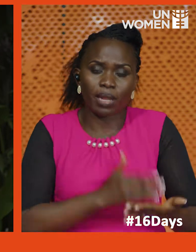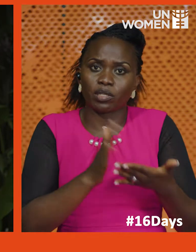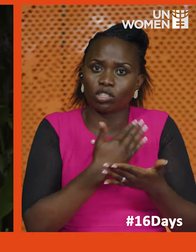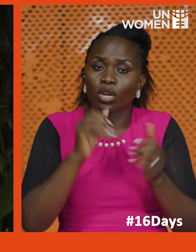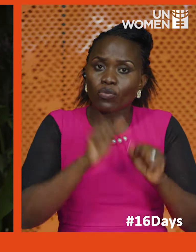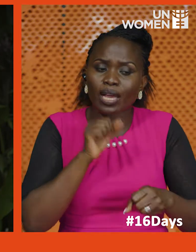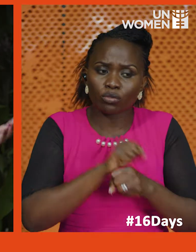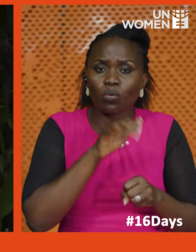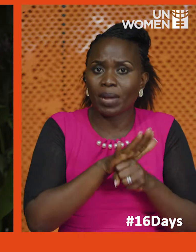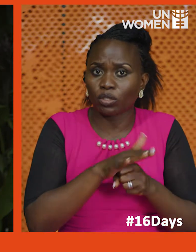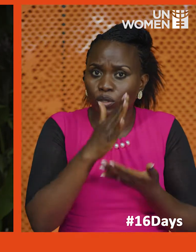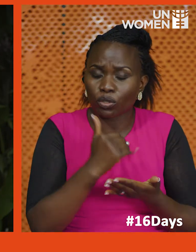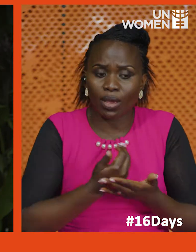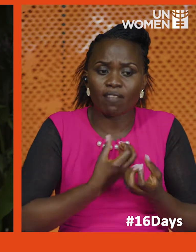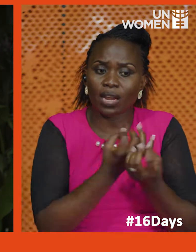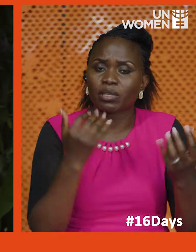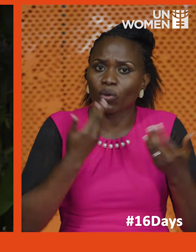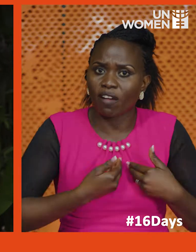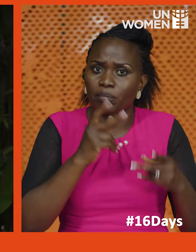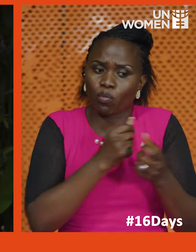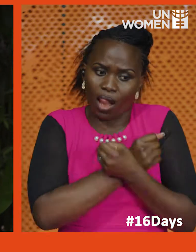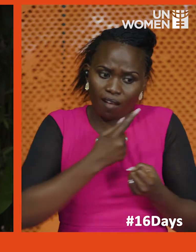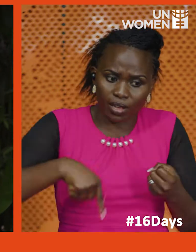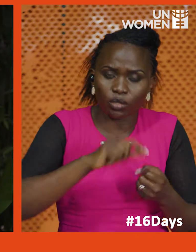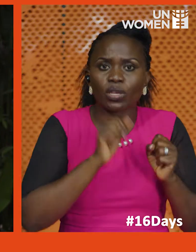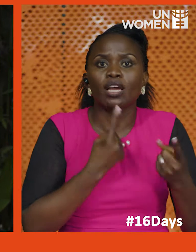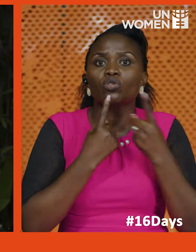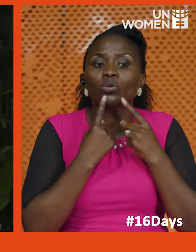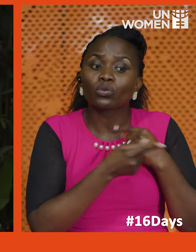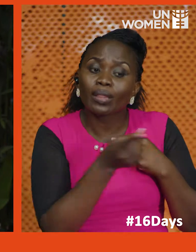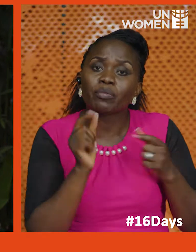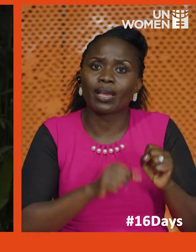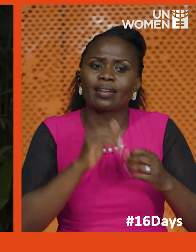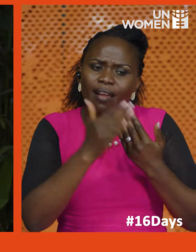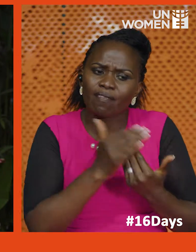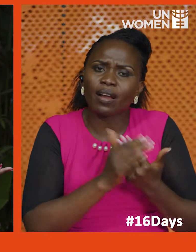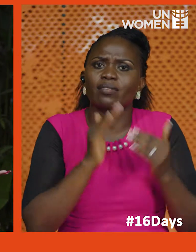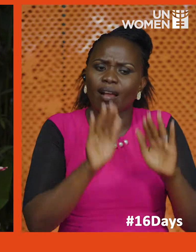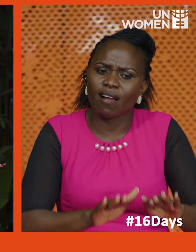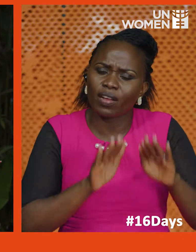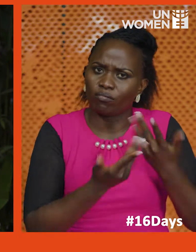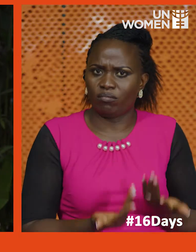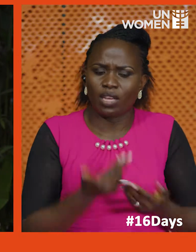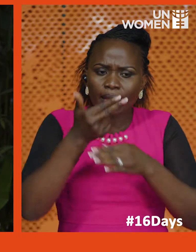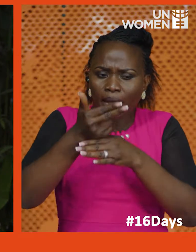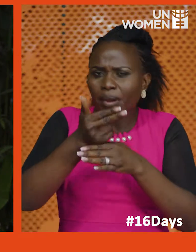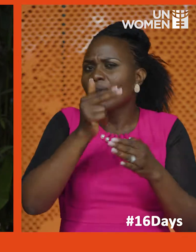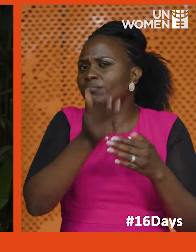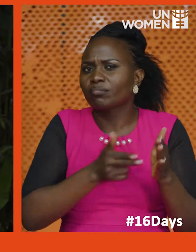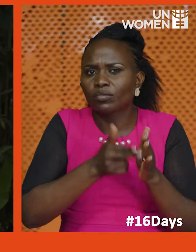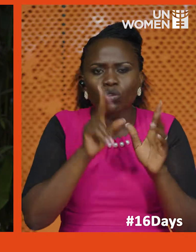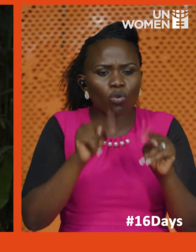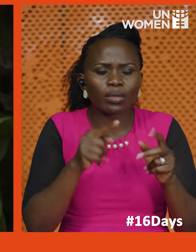we can do much because we have numbers and we have fans, we can talk to them, we can make them feel comfortable. You don't have to do it on camera, you can do it